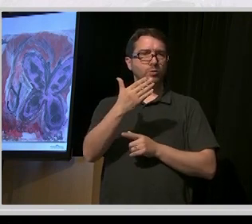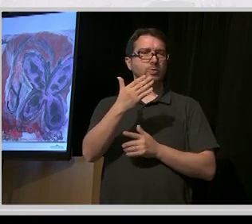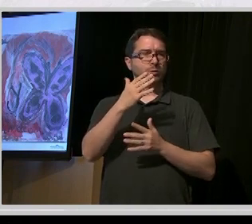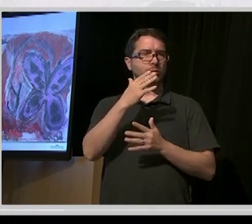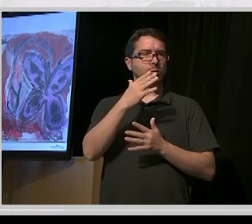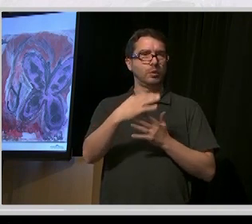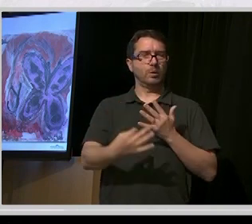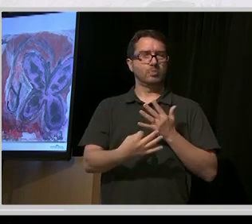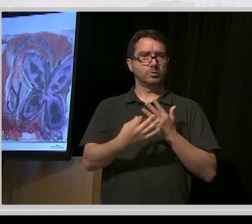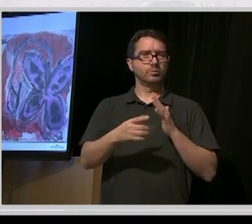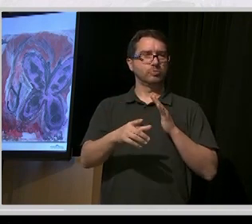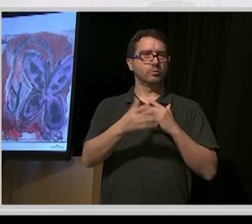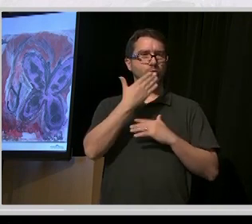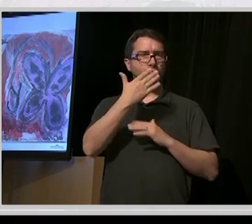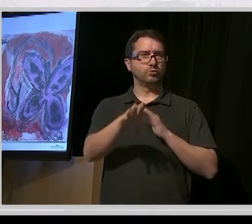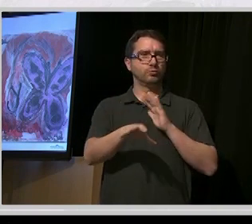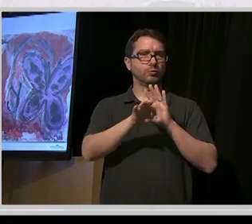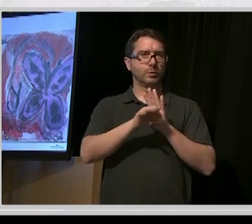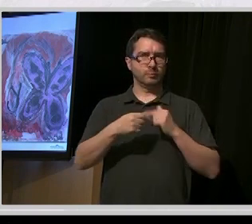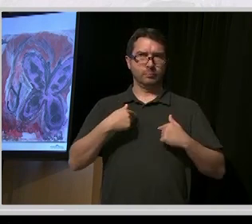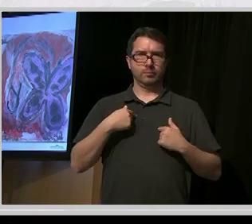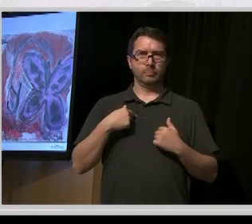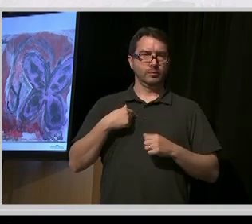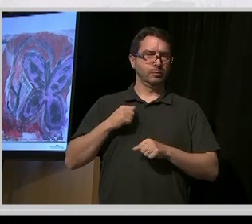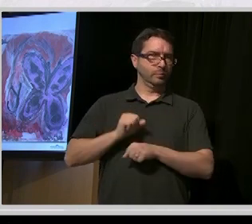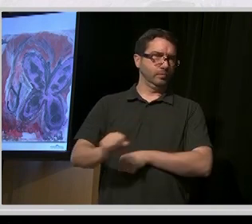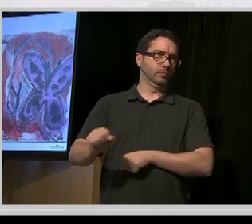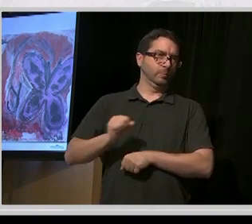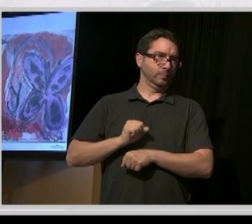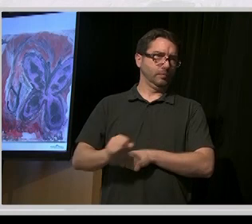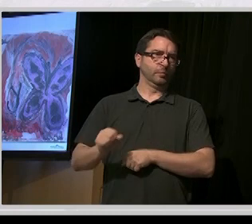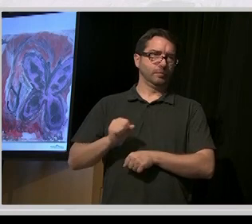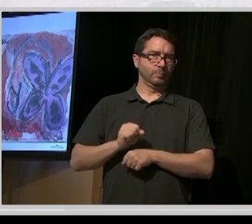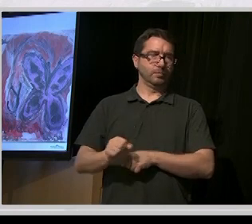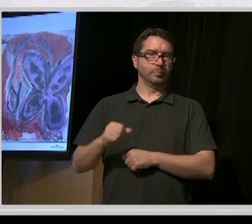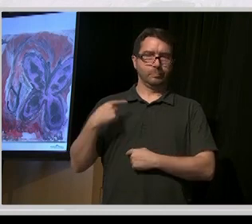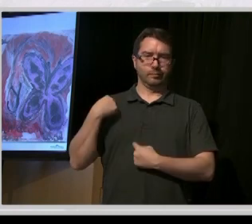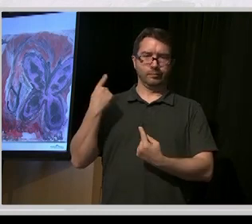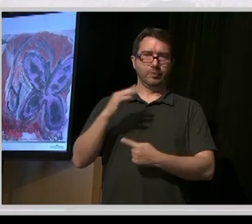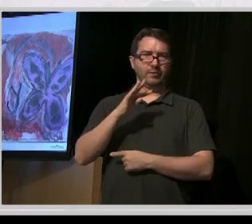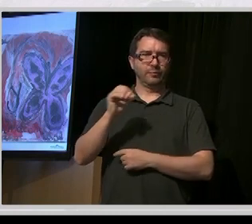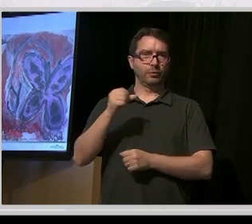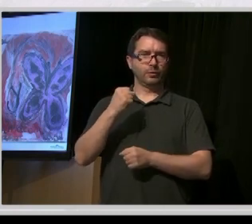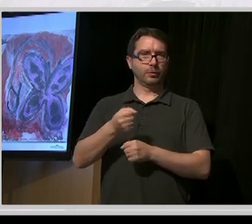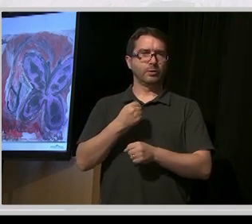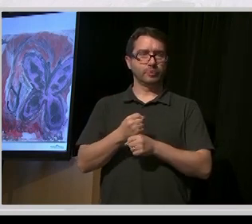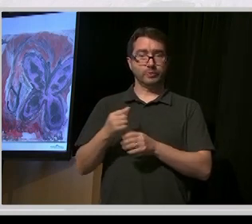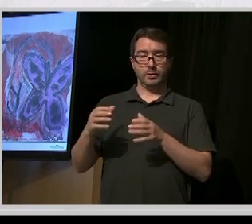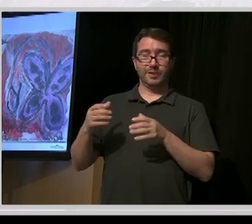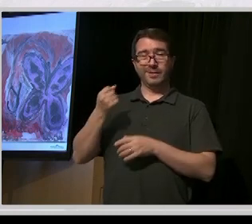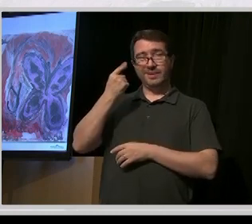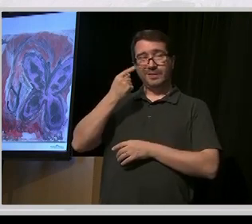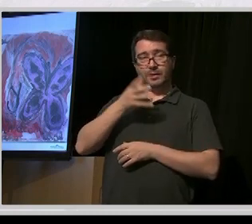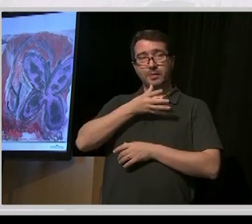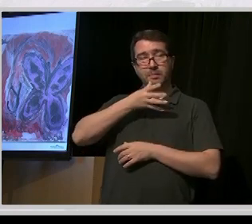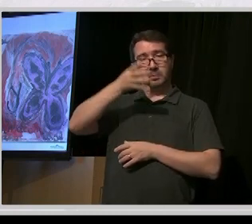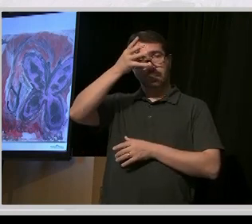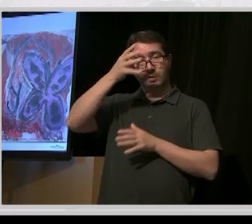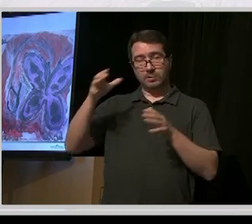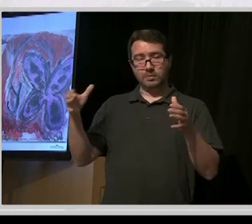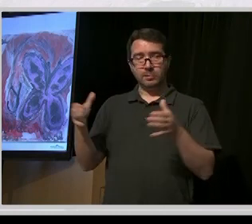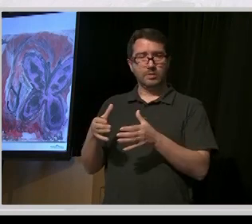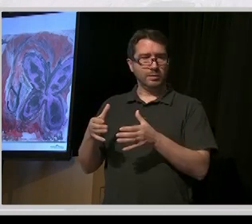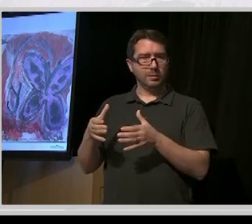I've worked on for over 40 years because a group of parents I worked with in a group called the Woodlands Parent